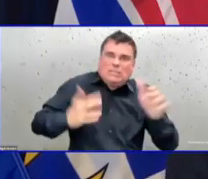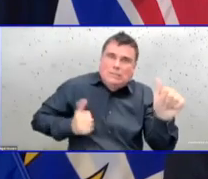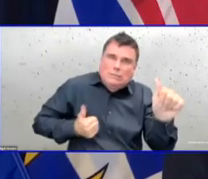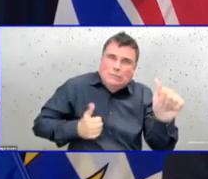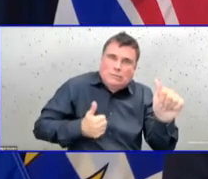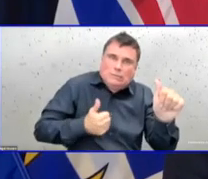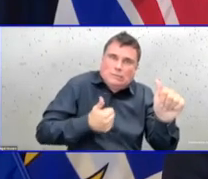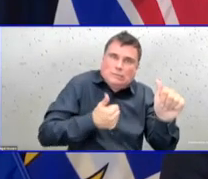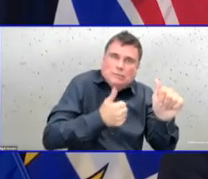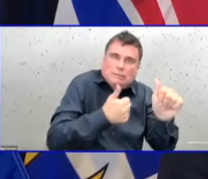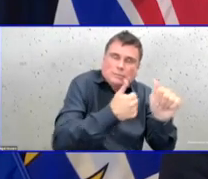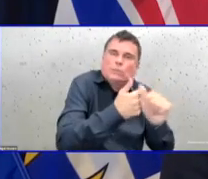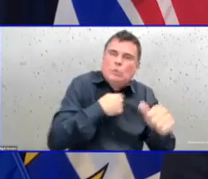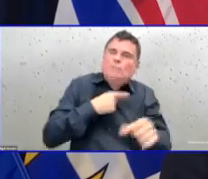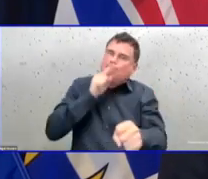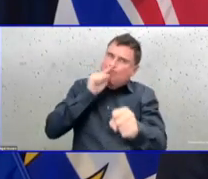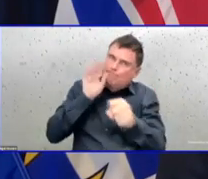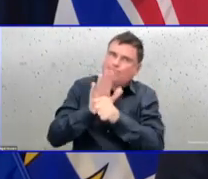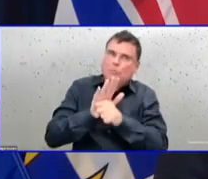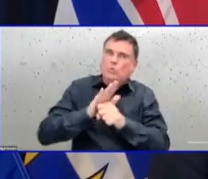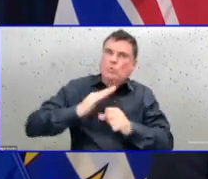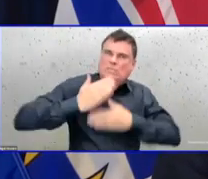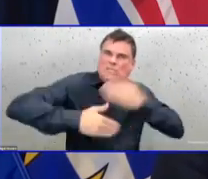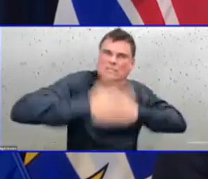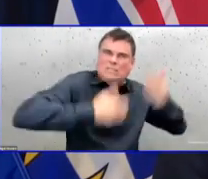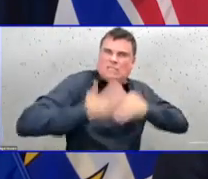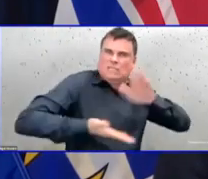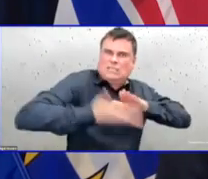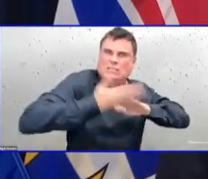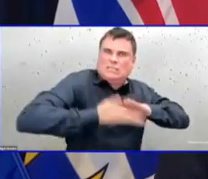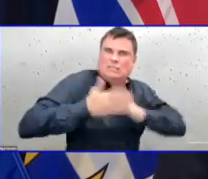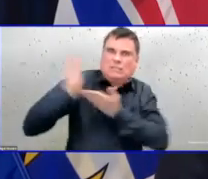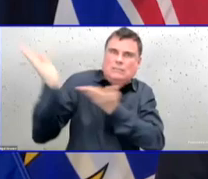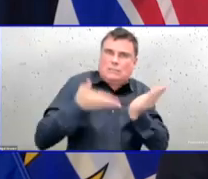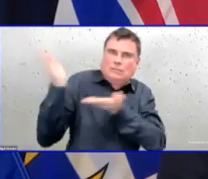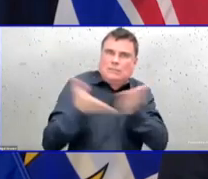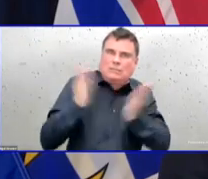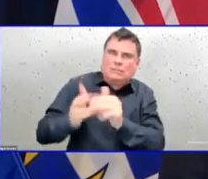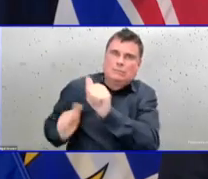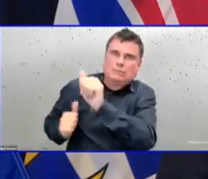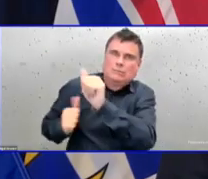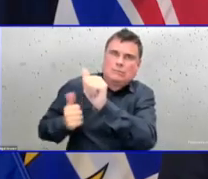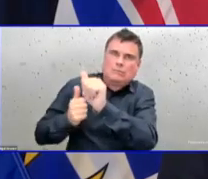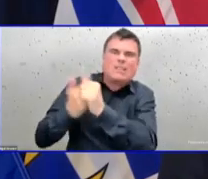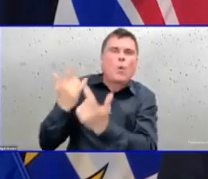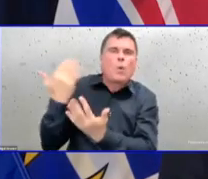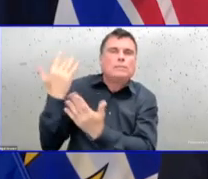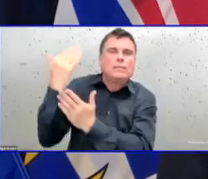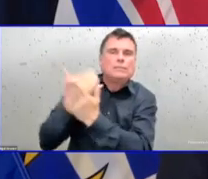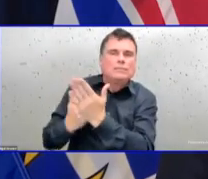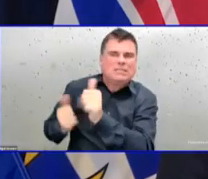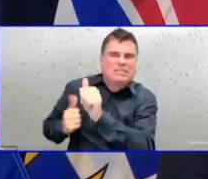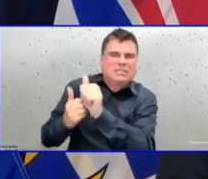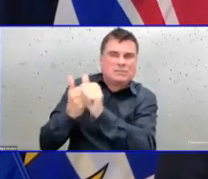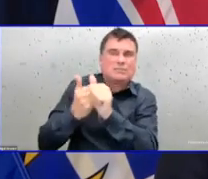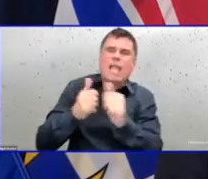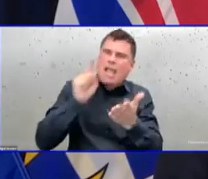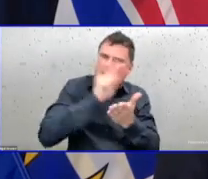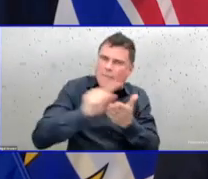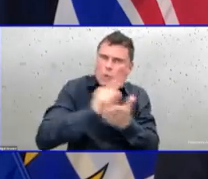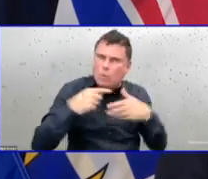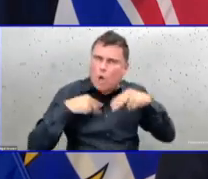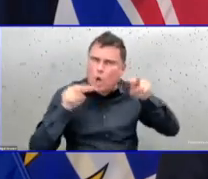our surgical renewal commitment, we will monitor our progress and report on our efforts in fulfilling that commitment. And with that, here's this week's report.